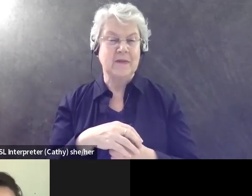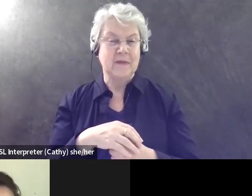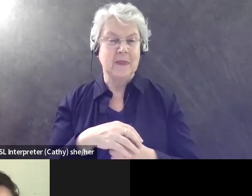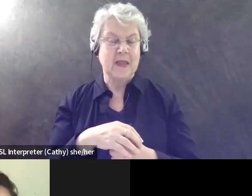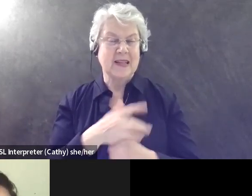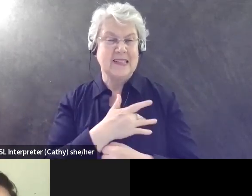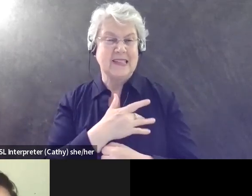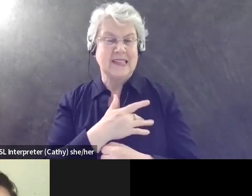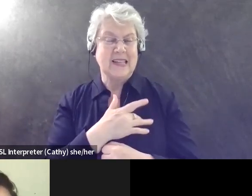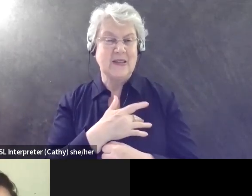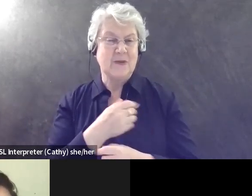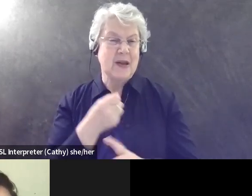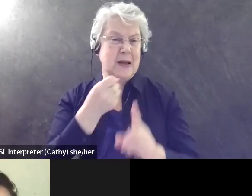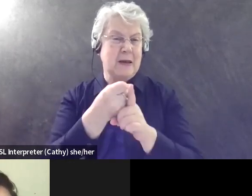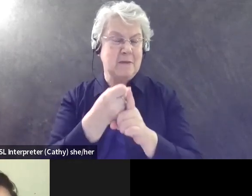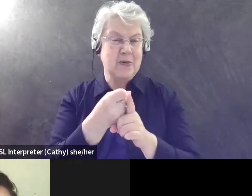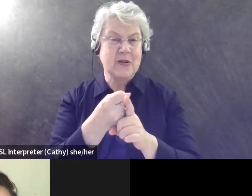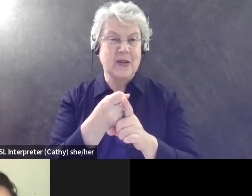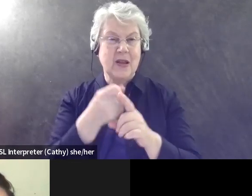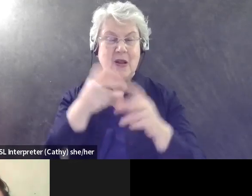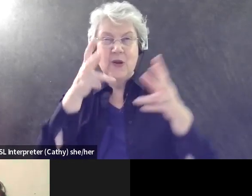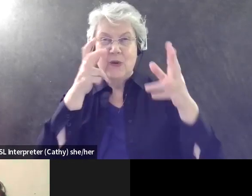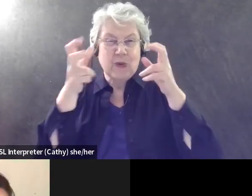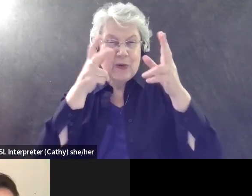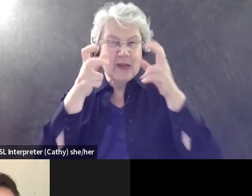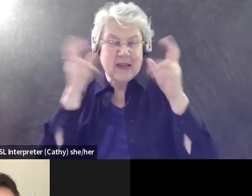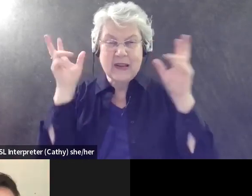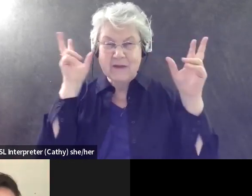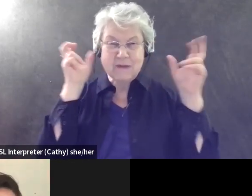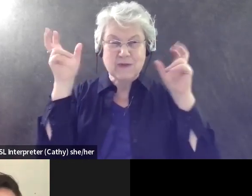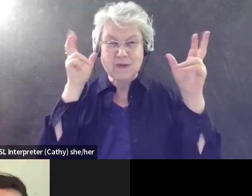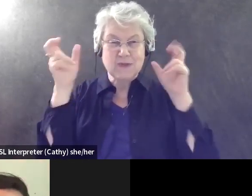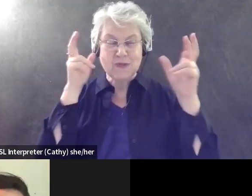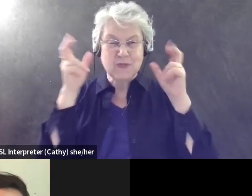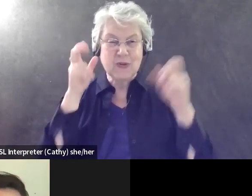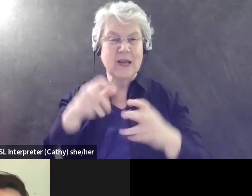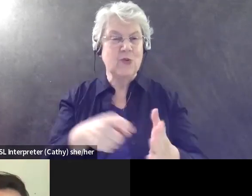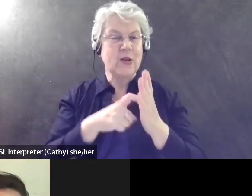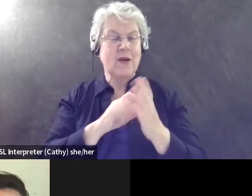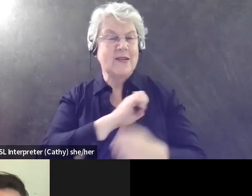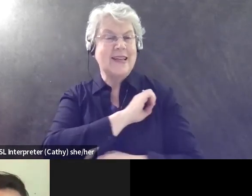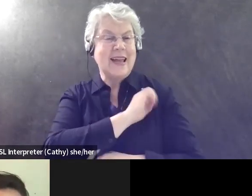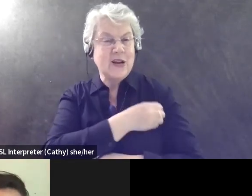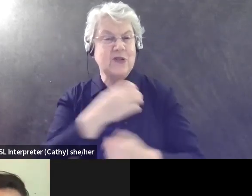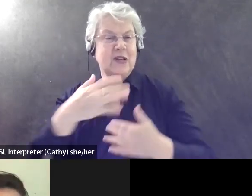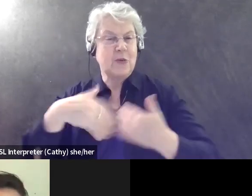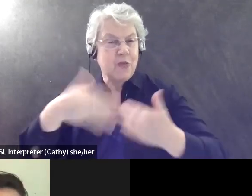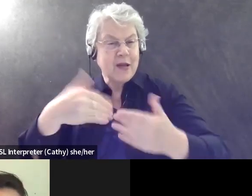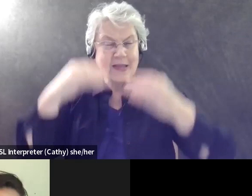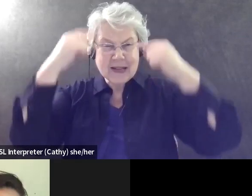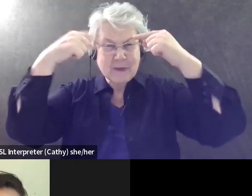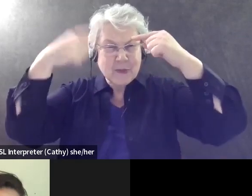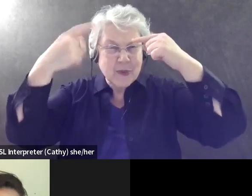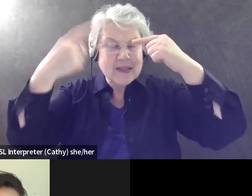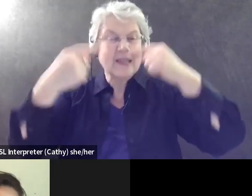sensory input, you know, it takes energy to process and it caused pain sometimes. Yeah. Mm